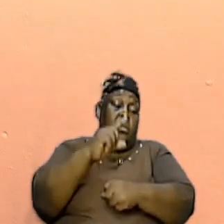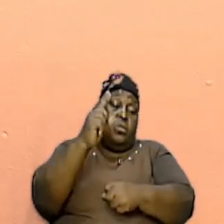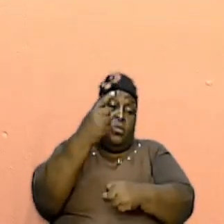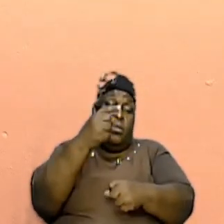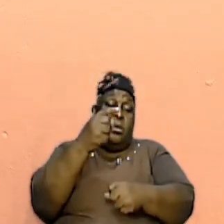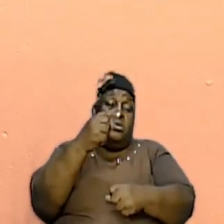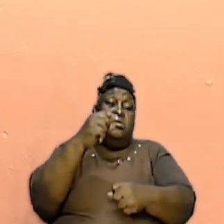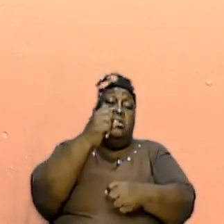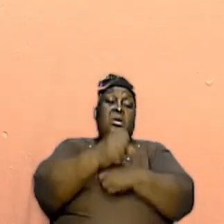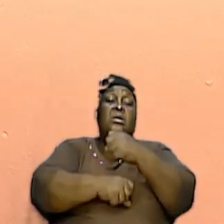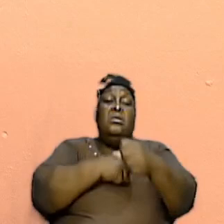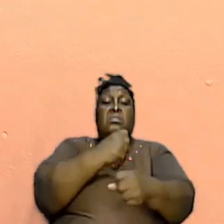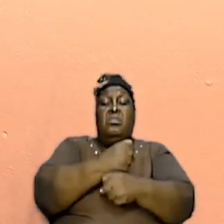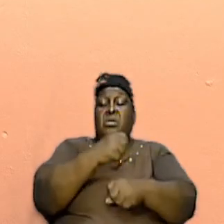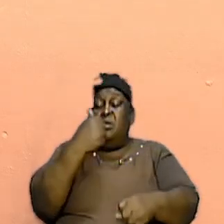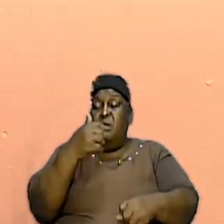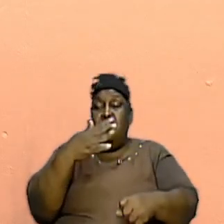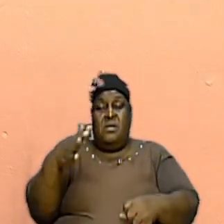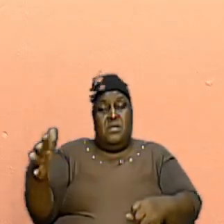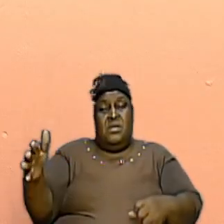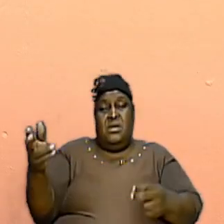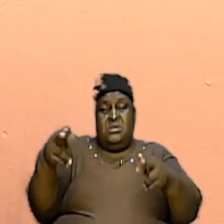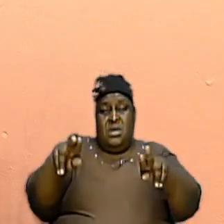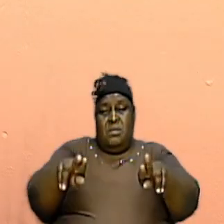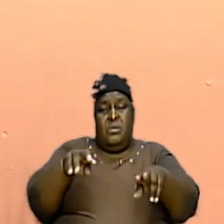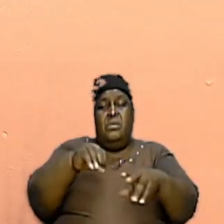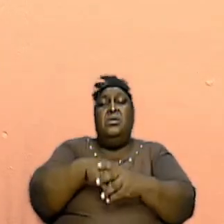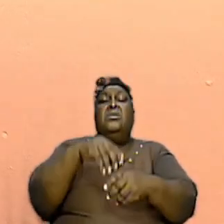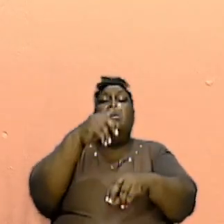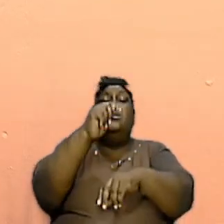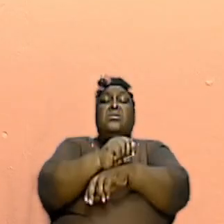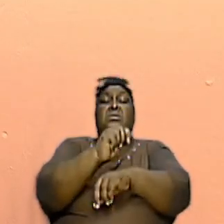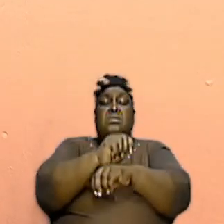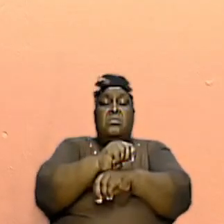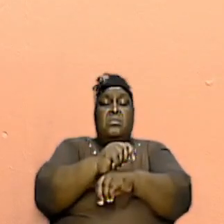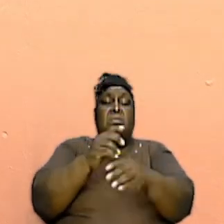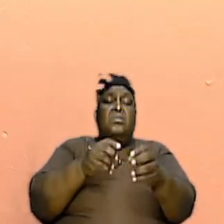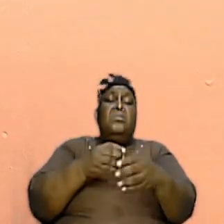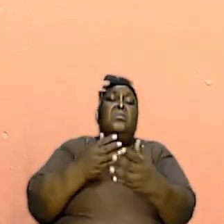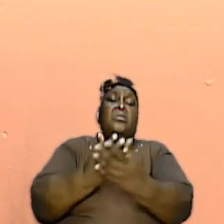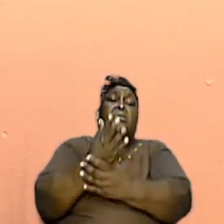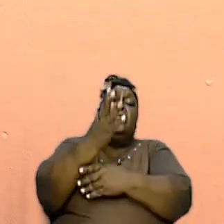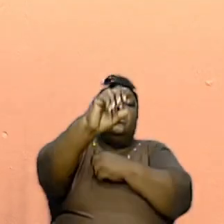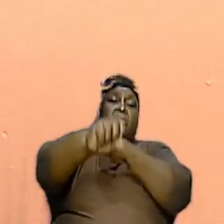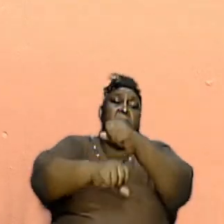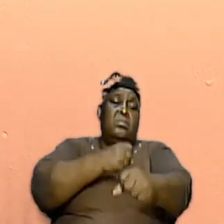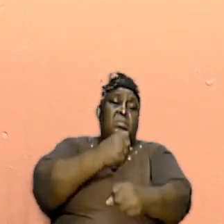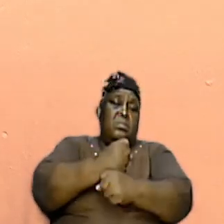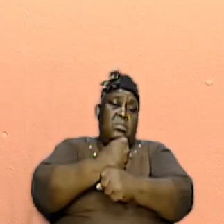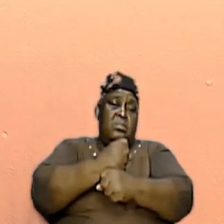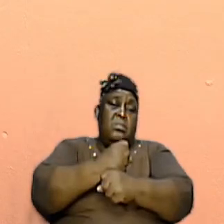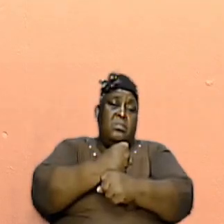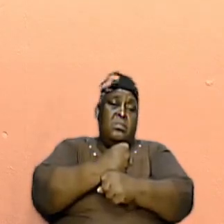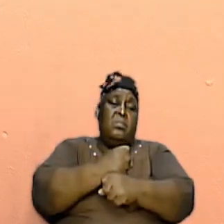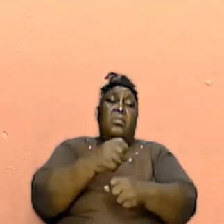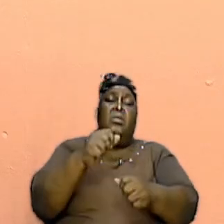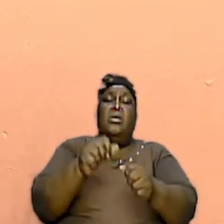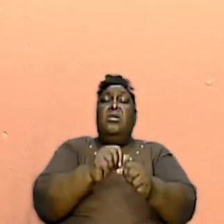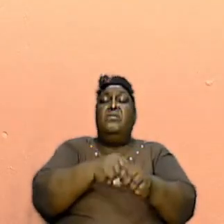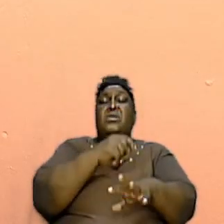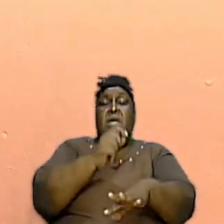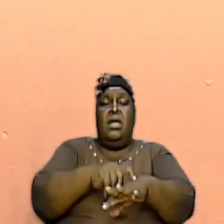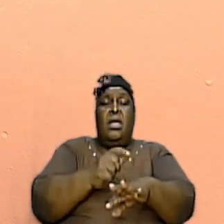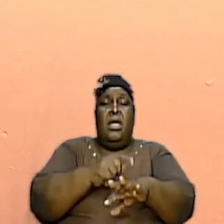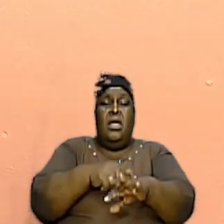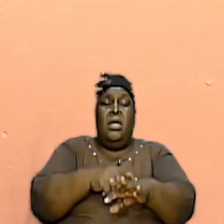other things were happening in the tabernacle throughout the year. And every time that